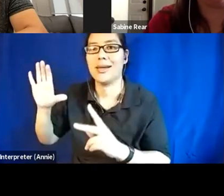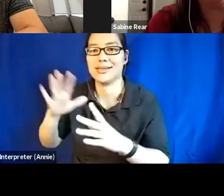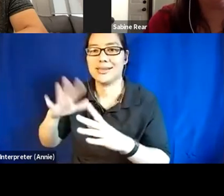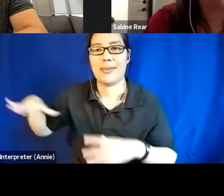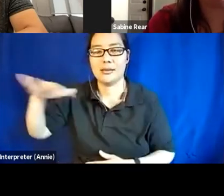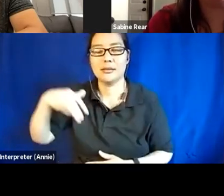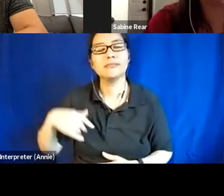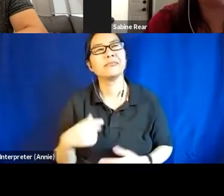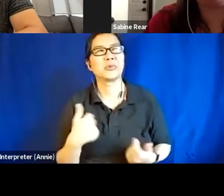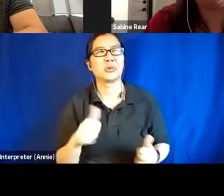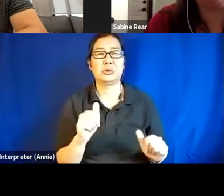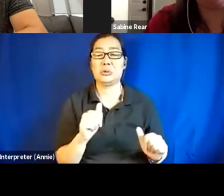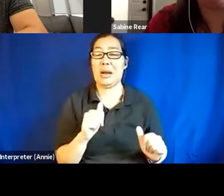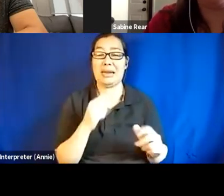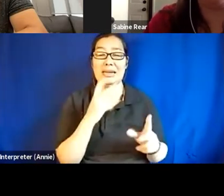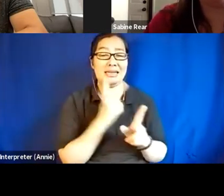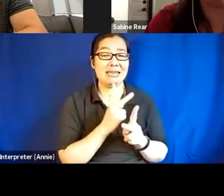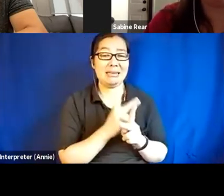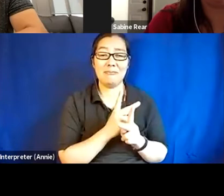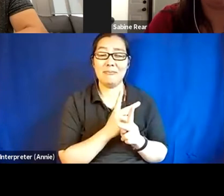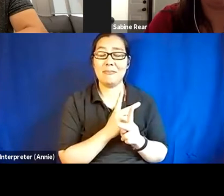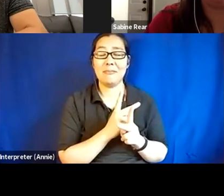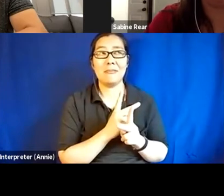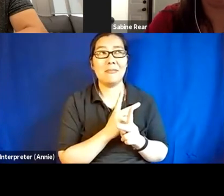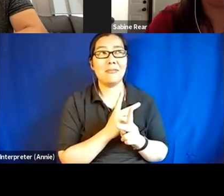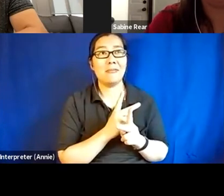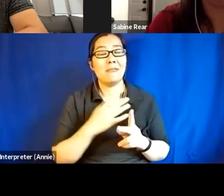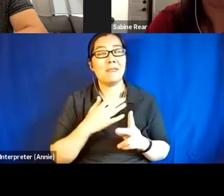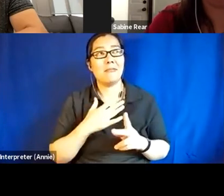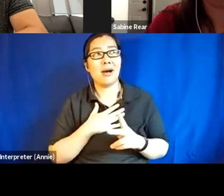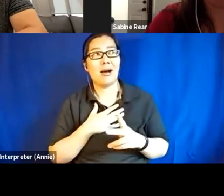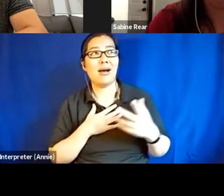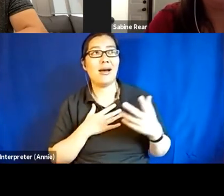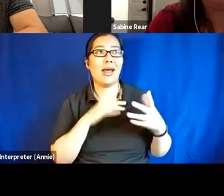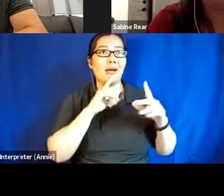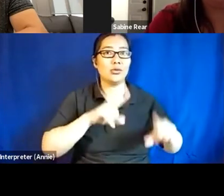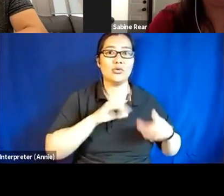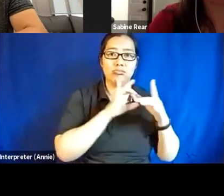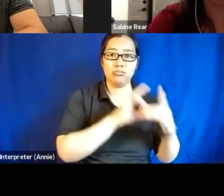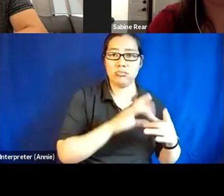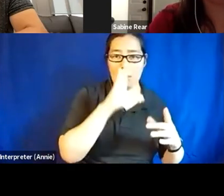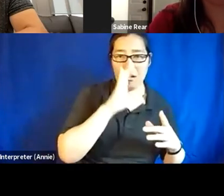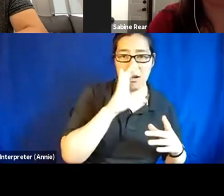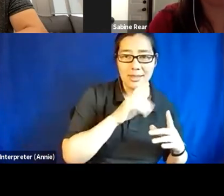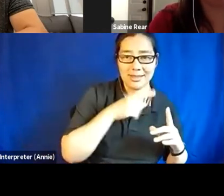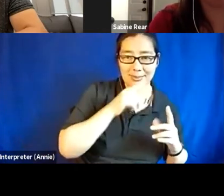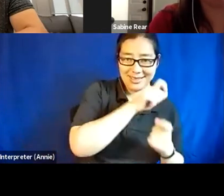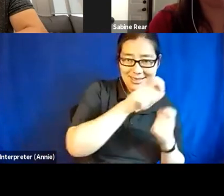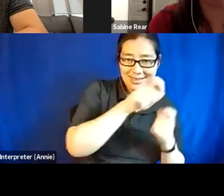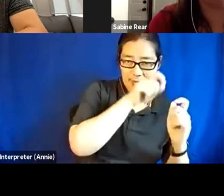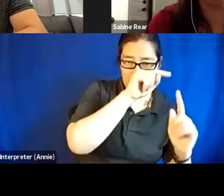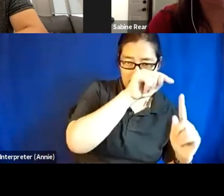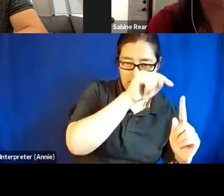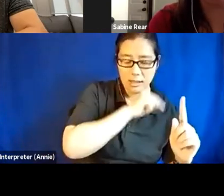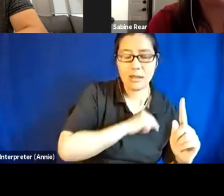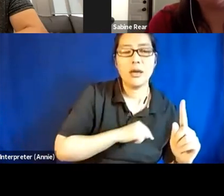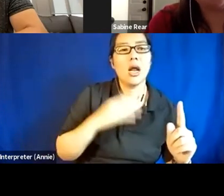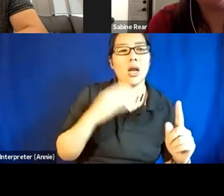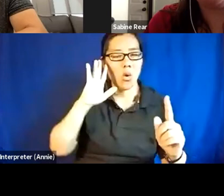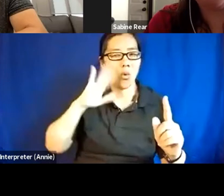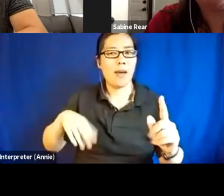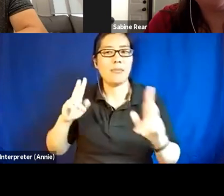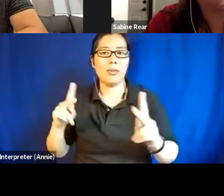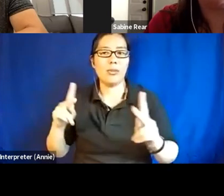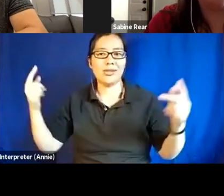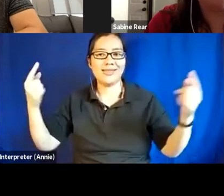think there's, there's people on this panel with different relationships to blindness in different spaces. And, uh, I, want to speak as directly to the